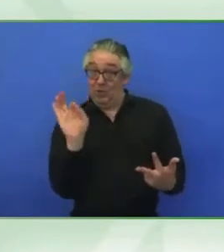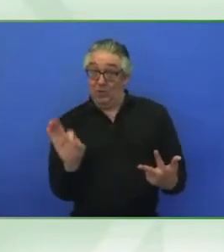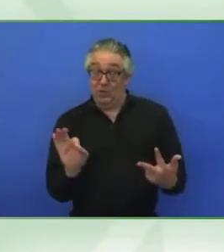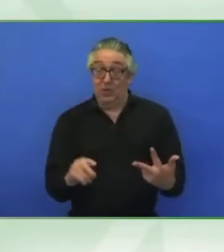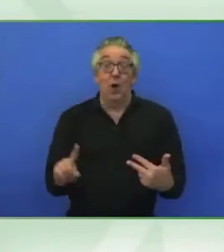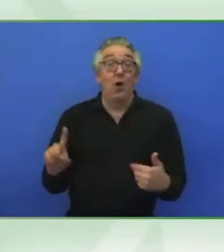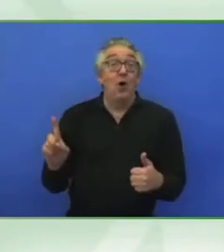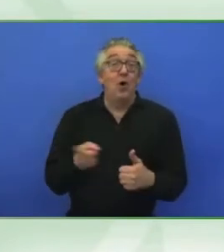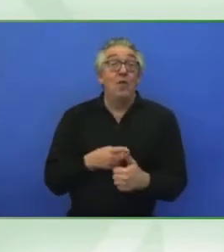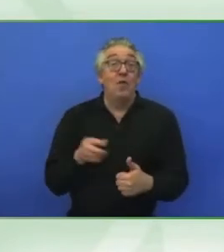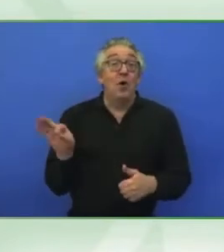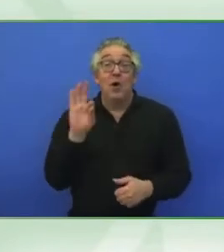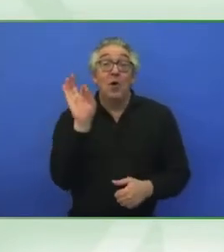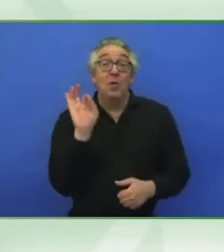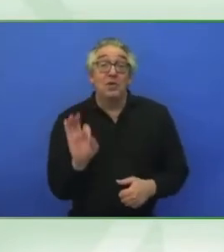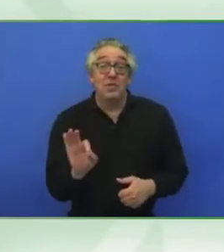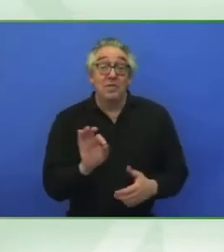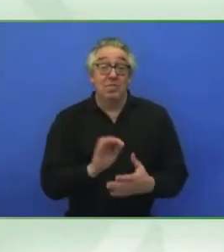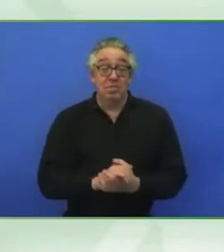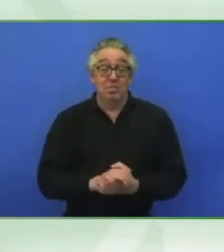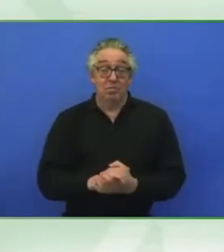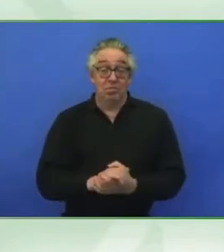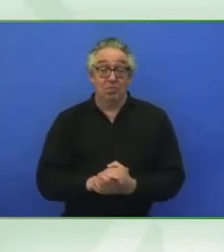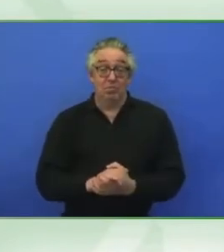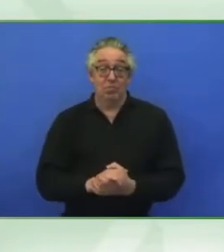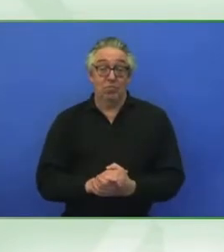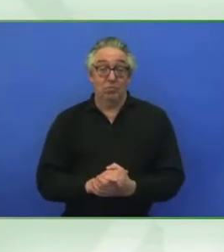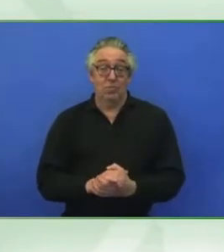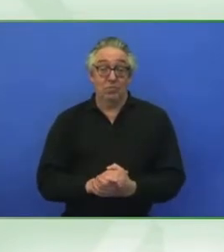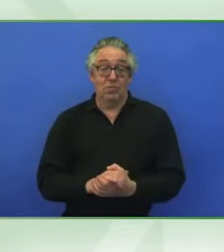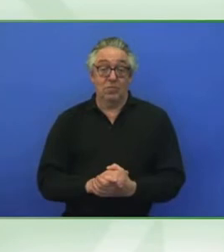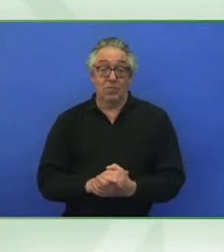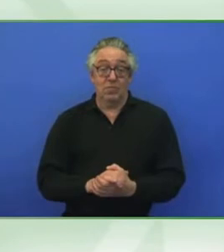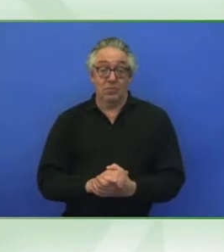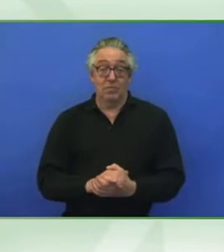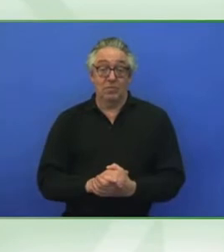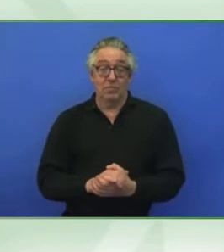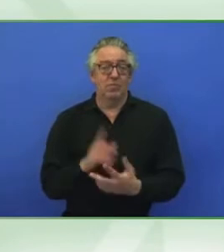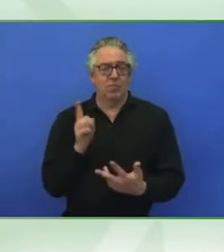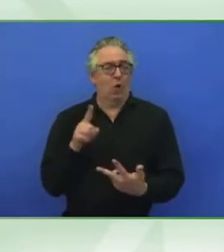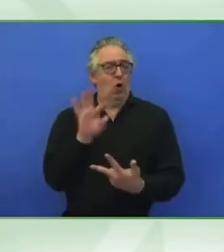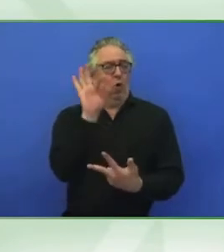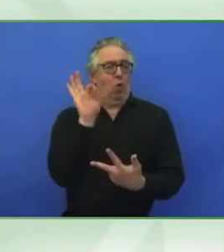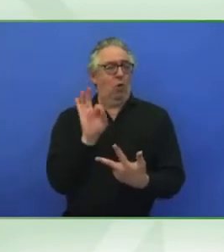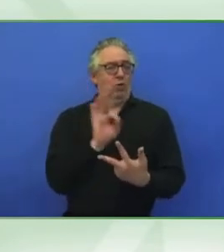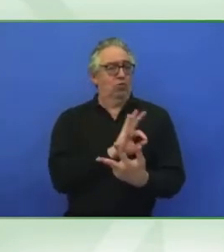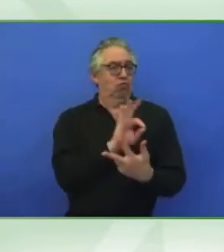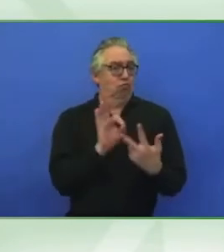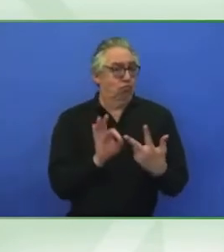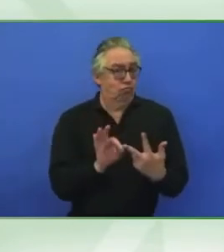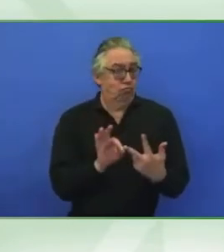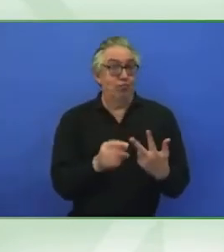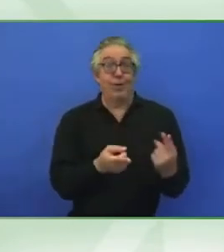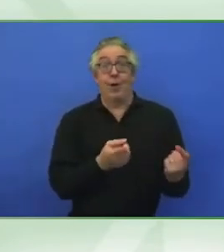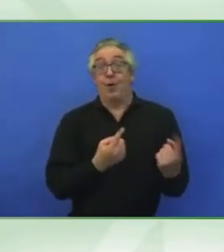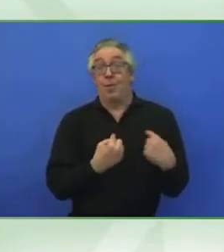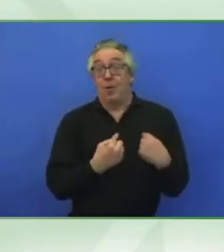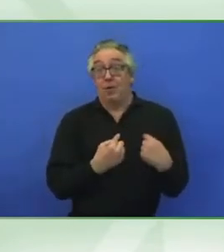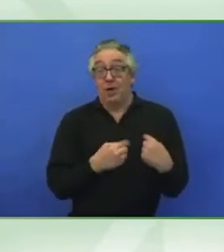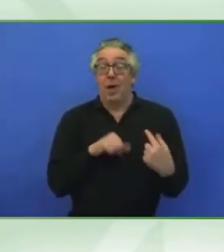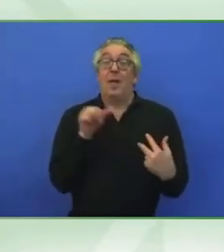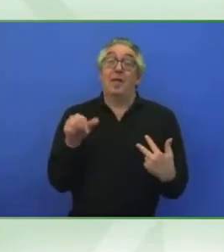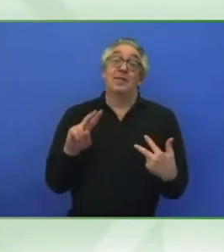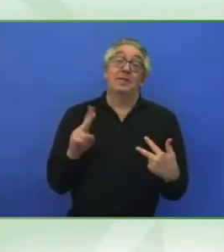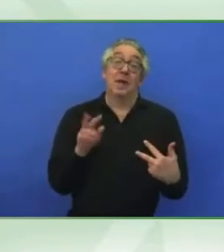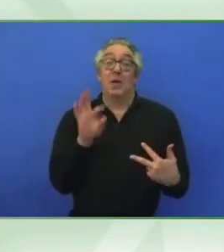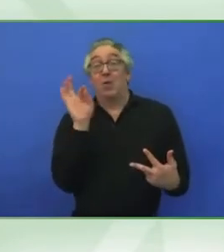all respond. And then I'll proceed with the second and the third. And then Jennifer will provide some feedback on these emerging young leaders in the